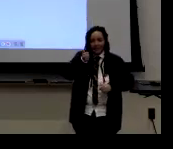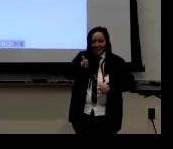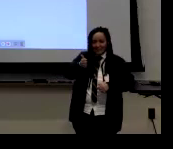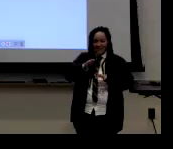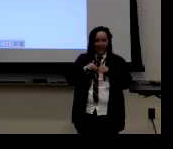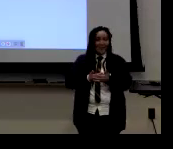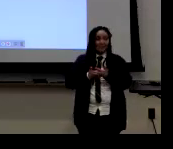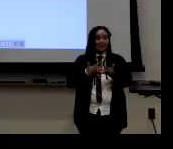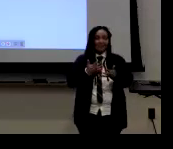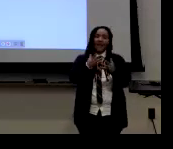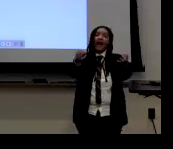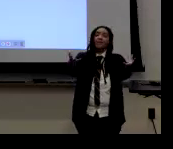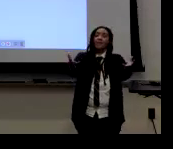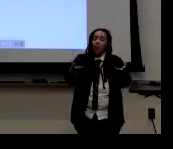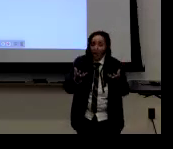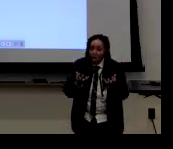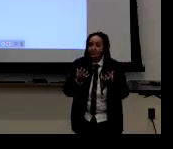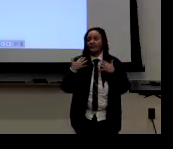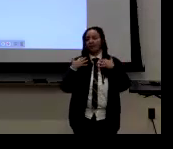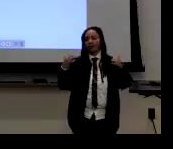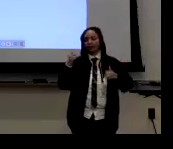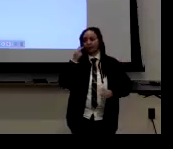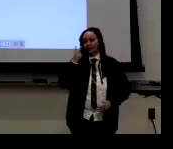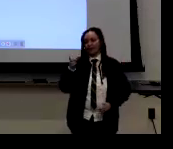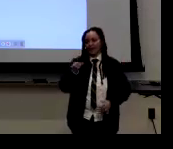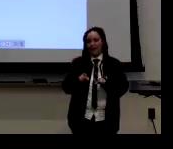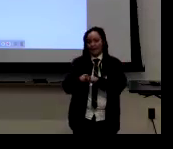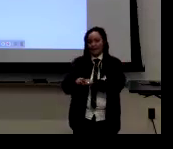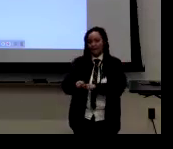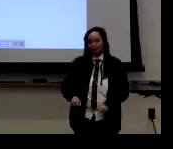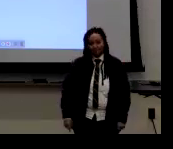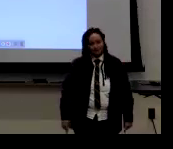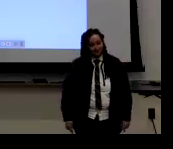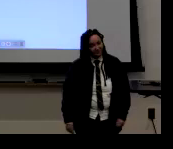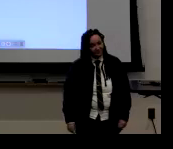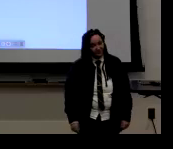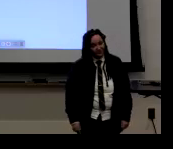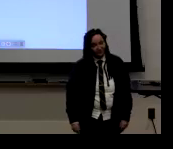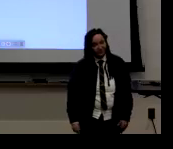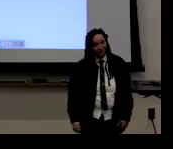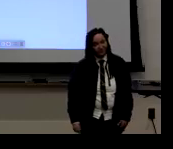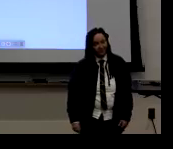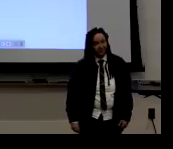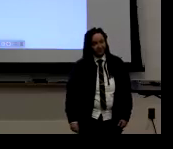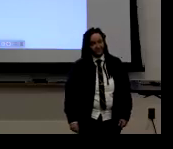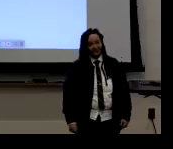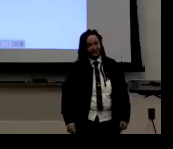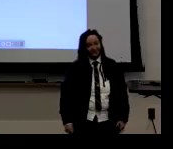performativity and being in control about how they want to present themselves and how they want to see themselves.